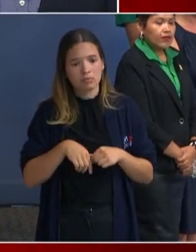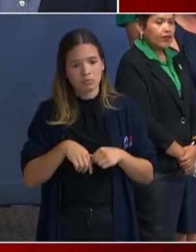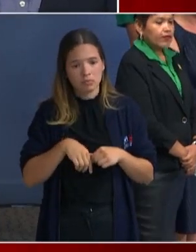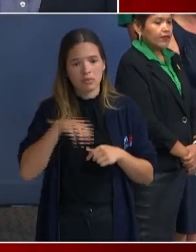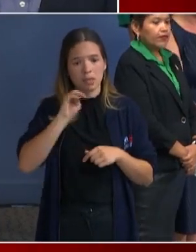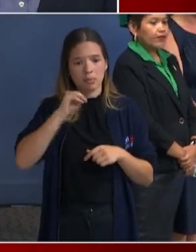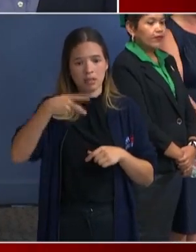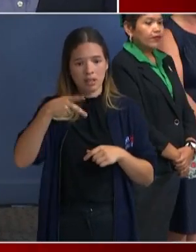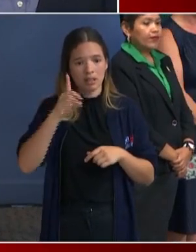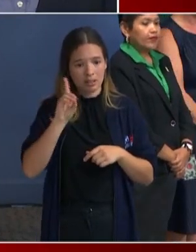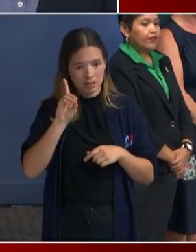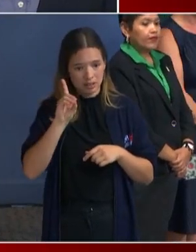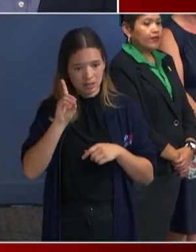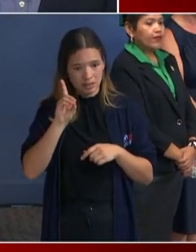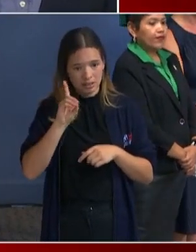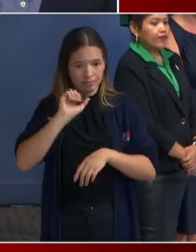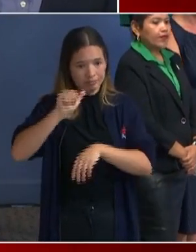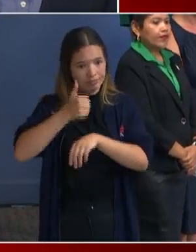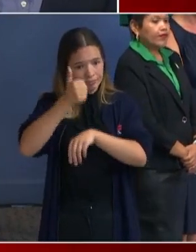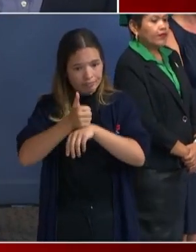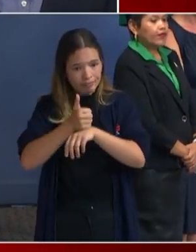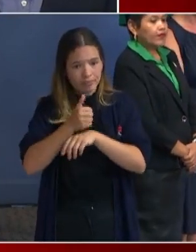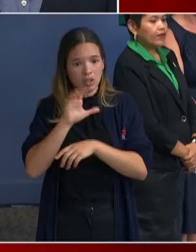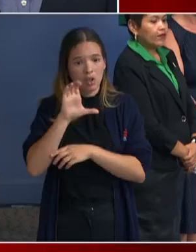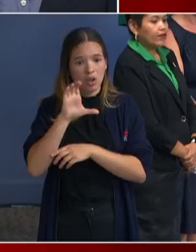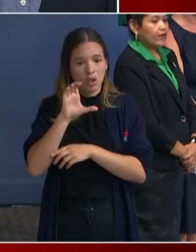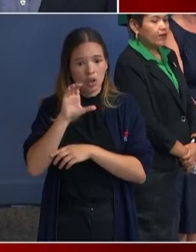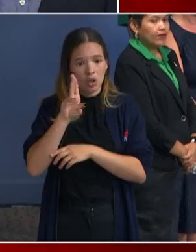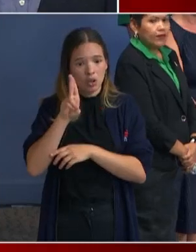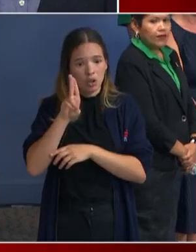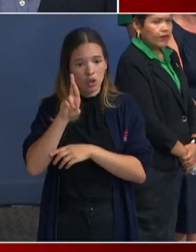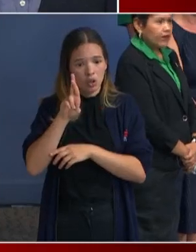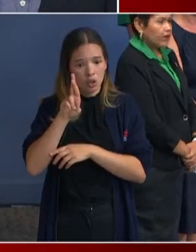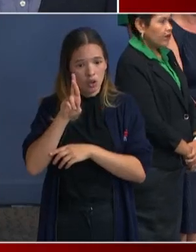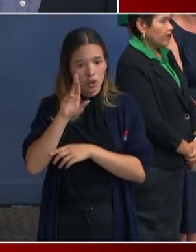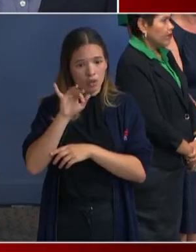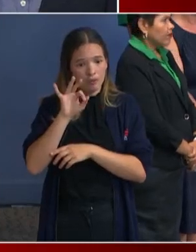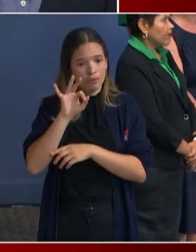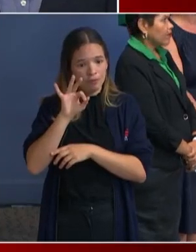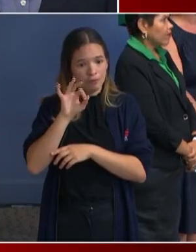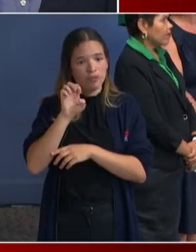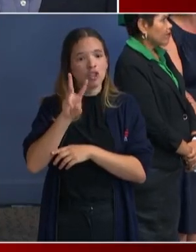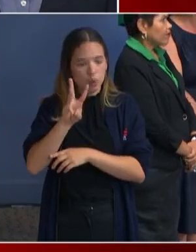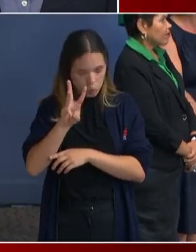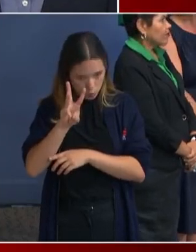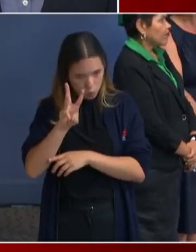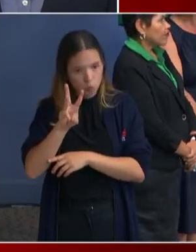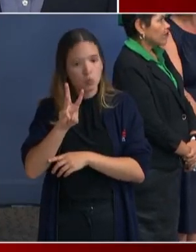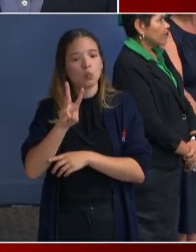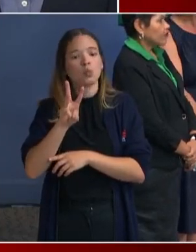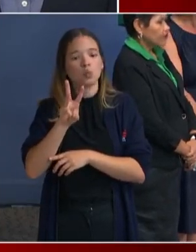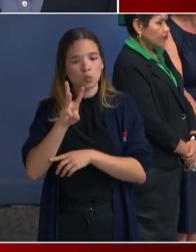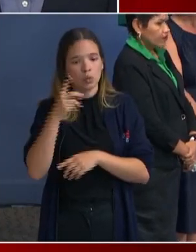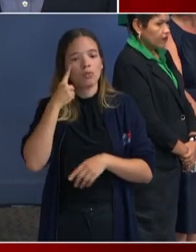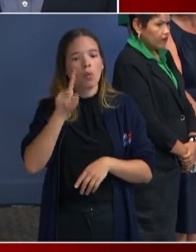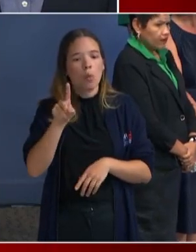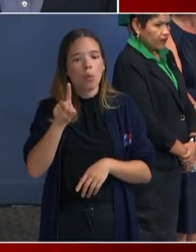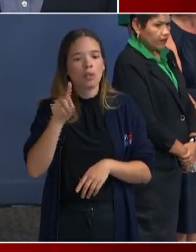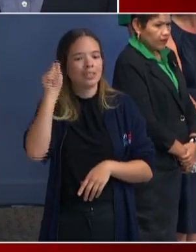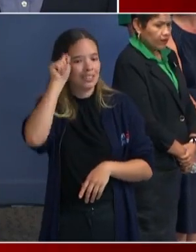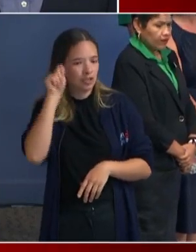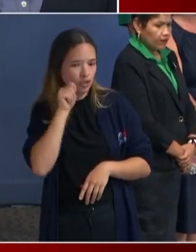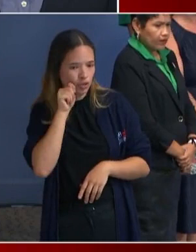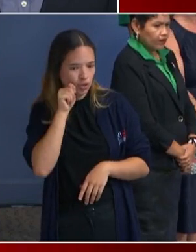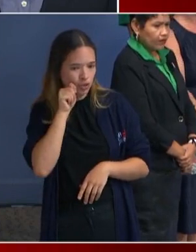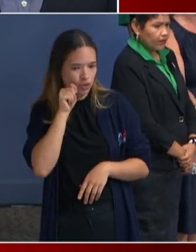juveniles. Um, and so I'm wondering why, and you started this in, in, last month. I'm wondering why not make a